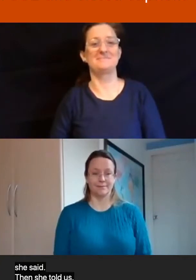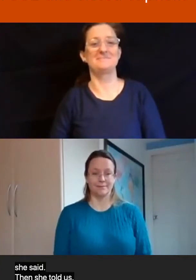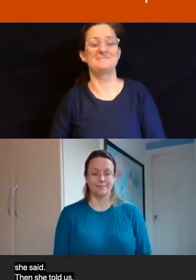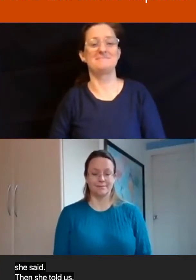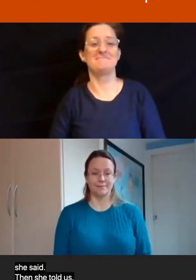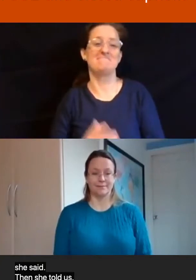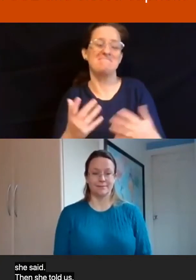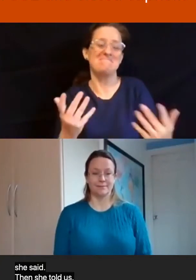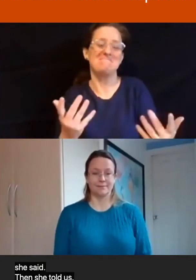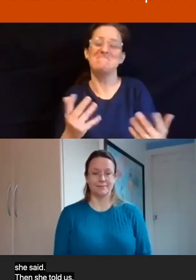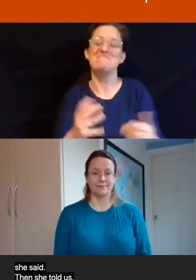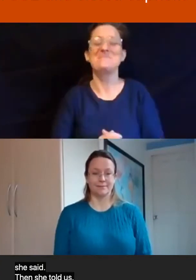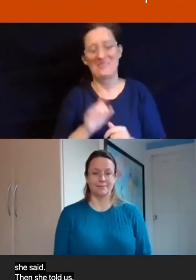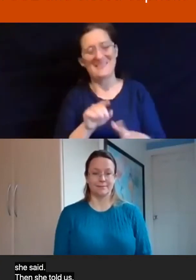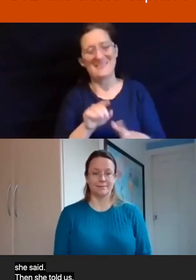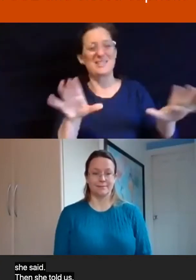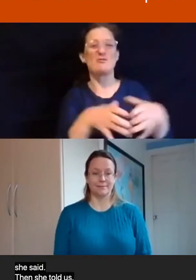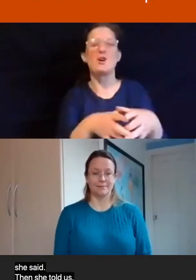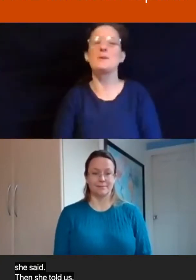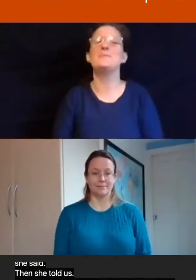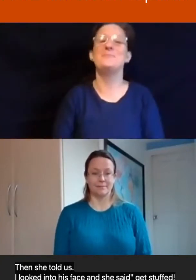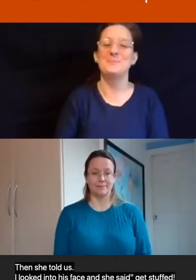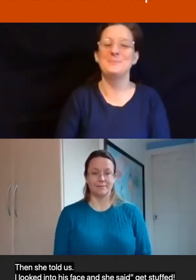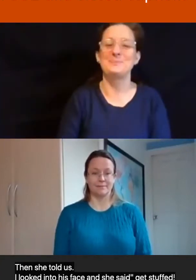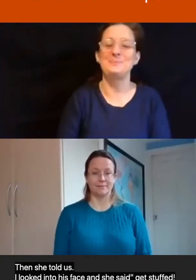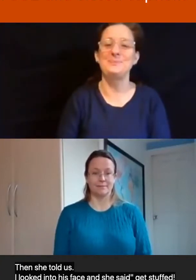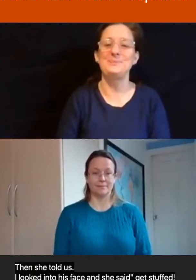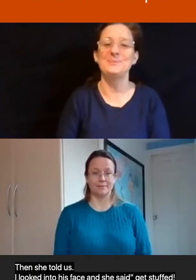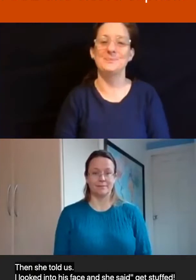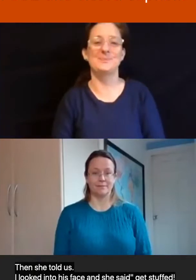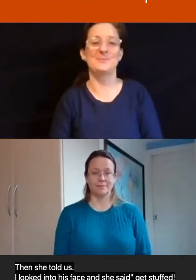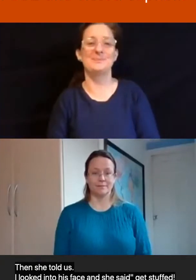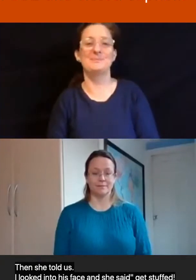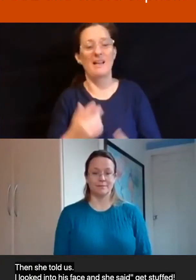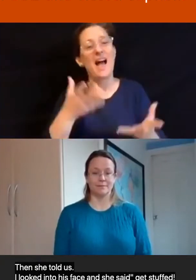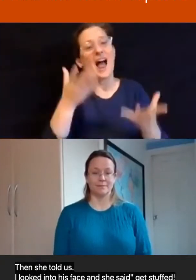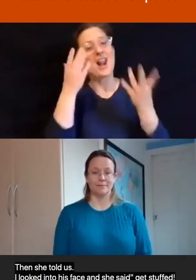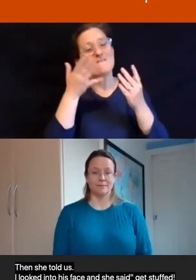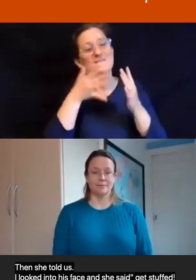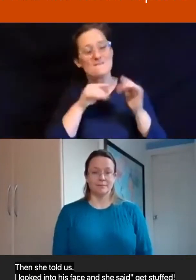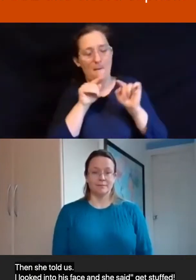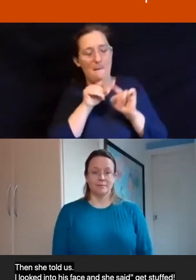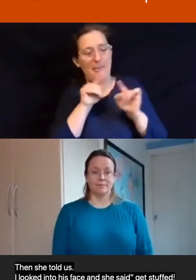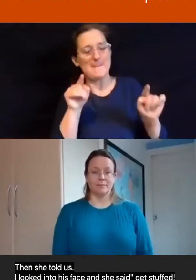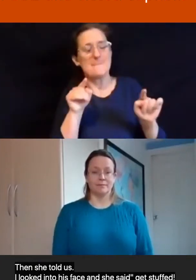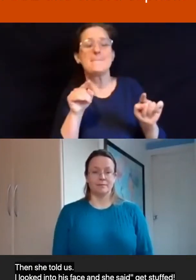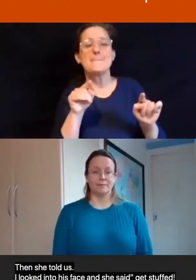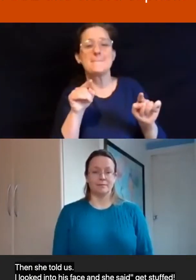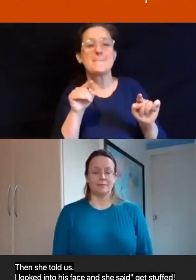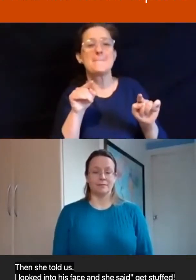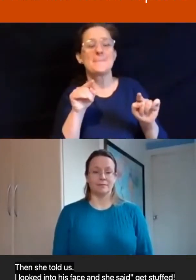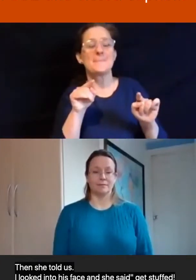Such is the group. I learned through them to make the connection,